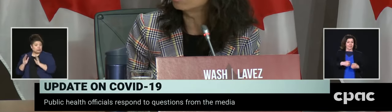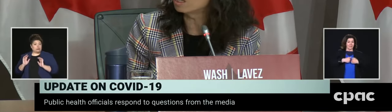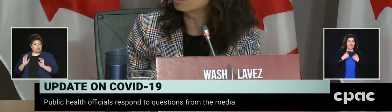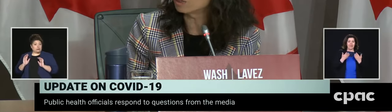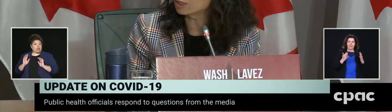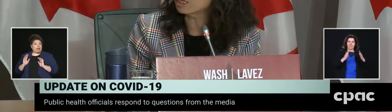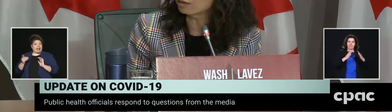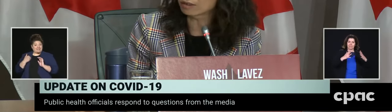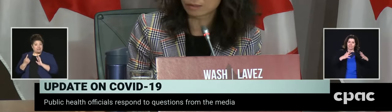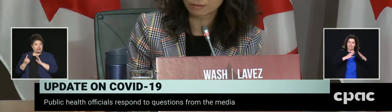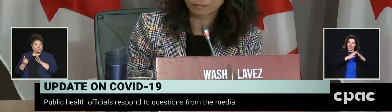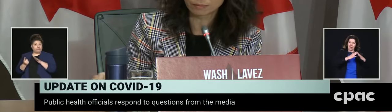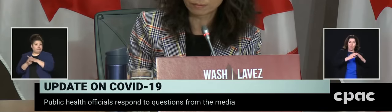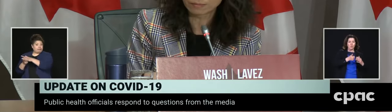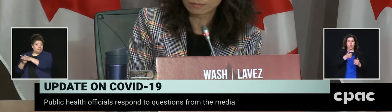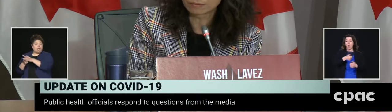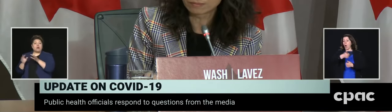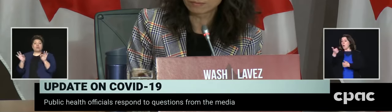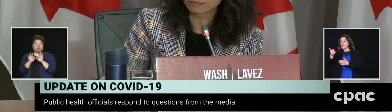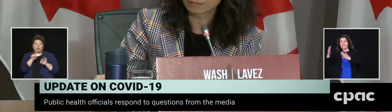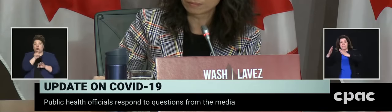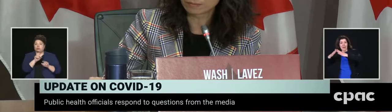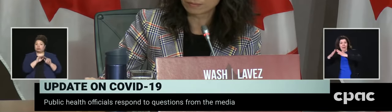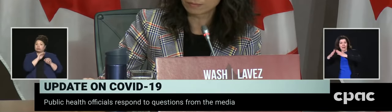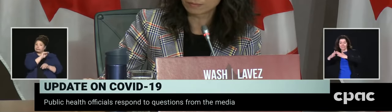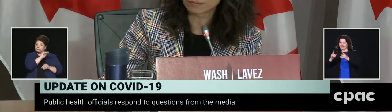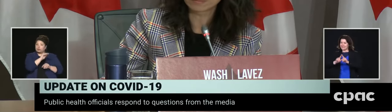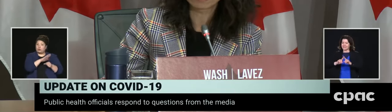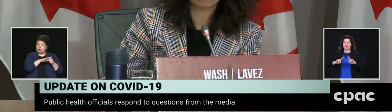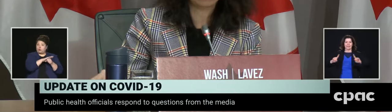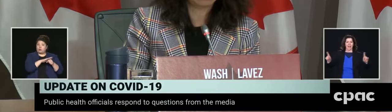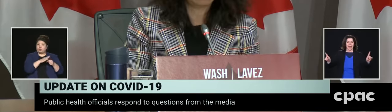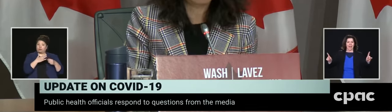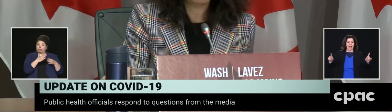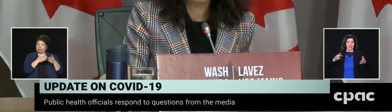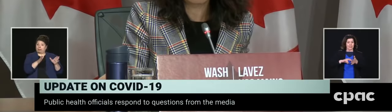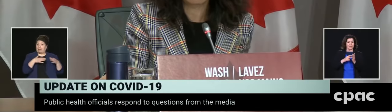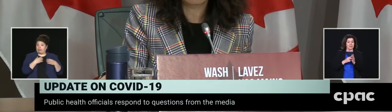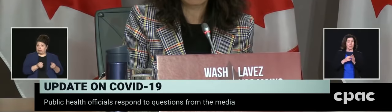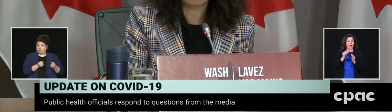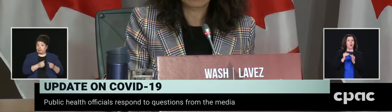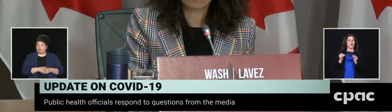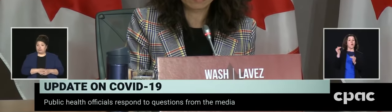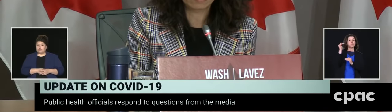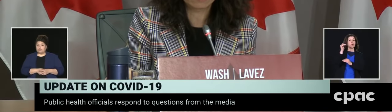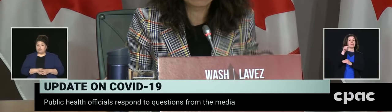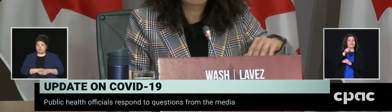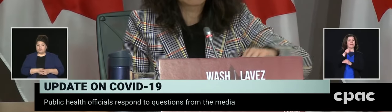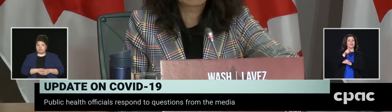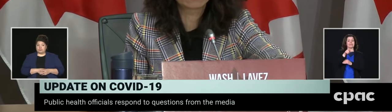your local public health. Thank you. Ceci-Méfer à la conférence de presse pour aujourd'hui.